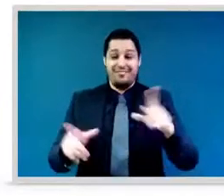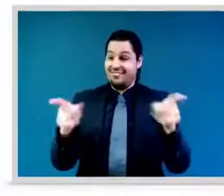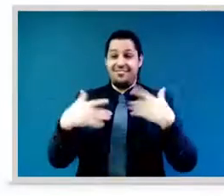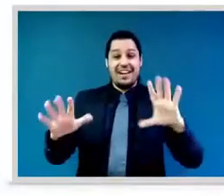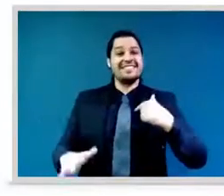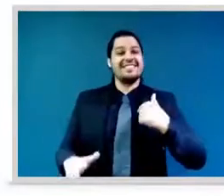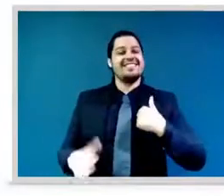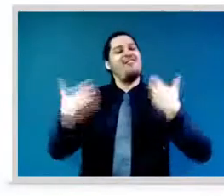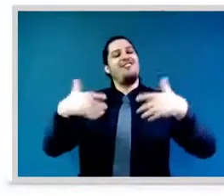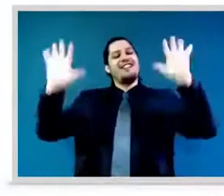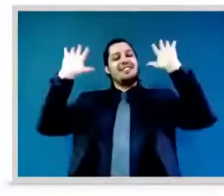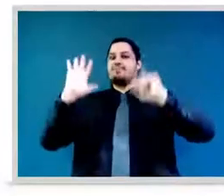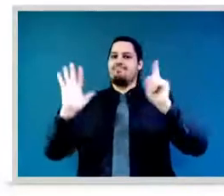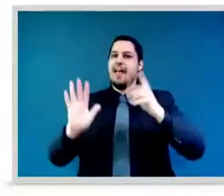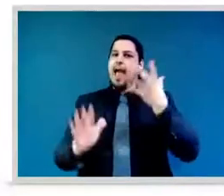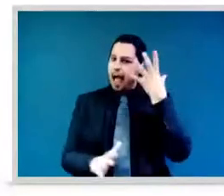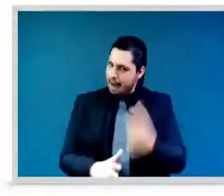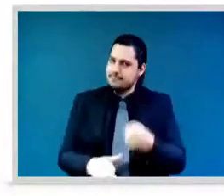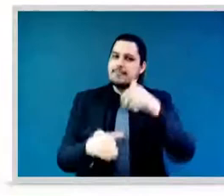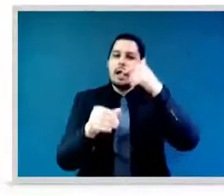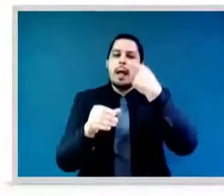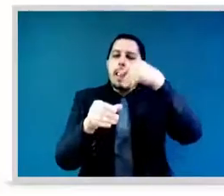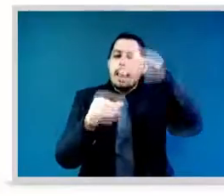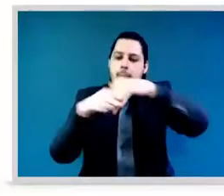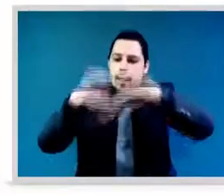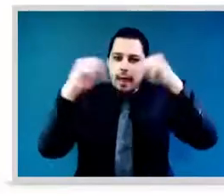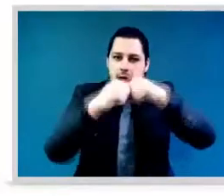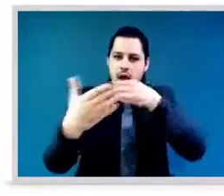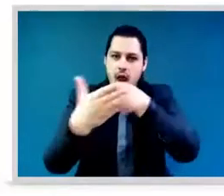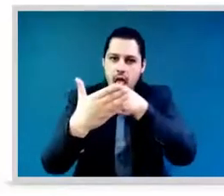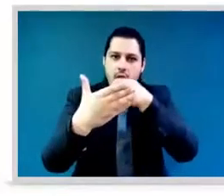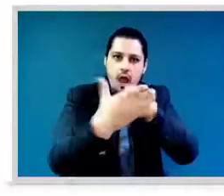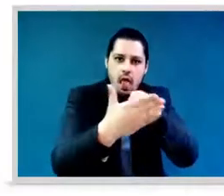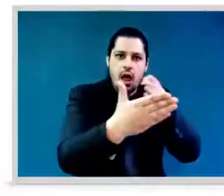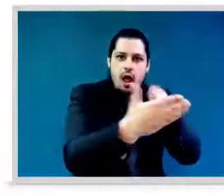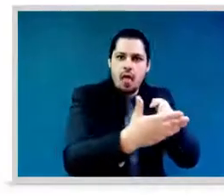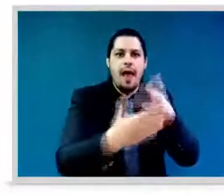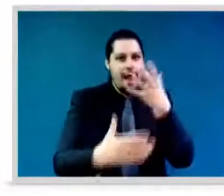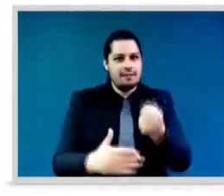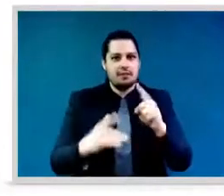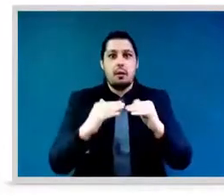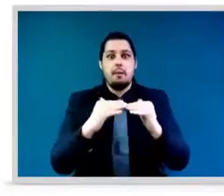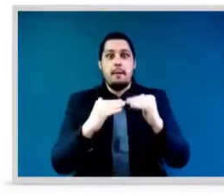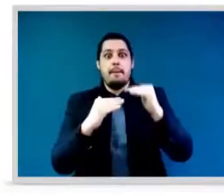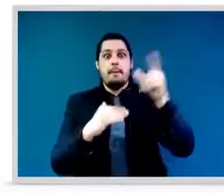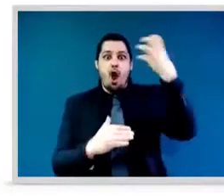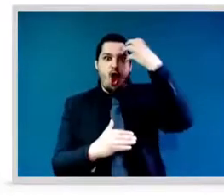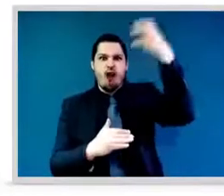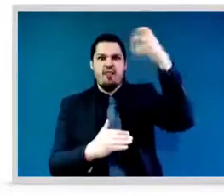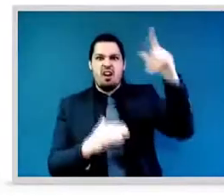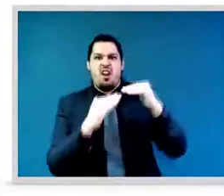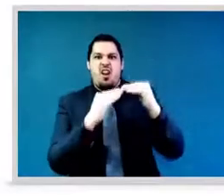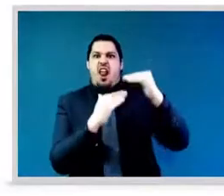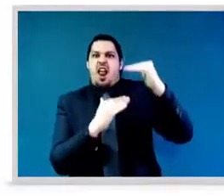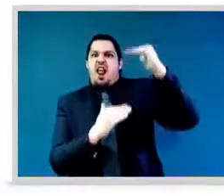private sector across all sectors communities and societies women have key contributions to make